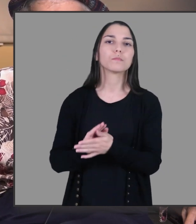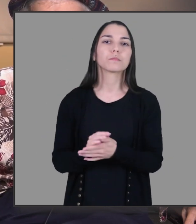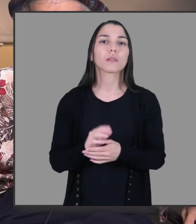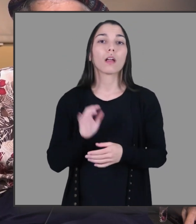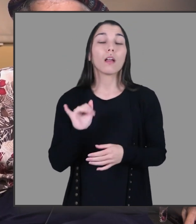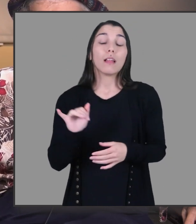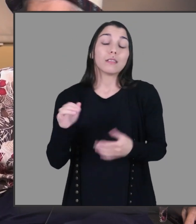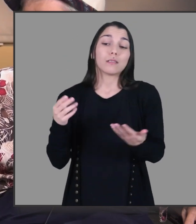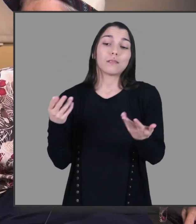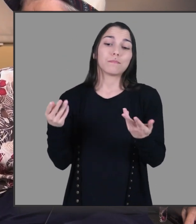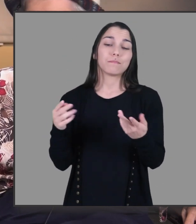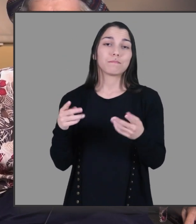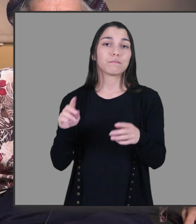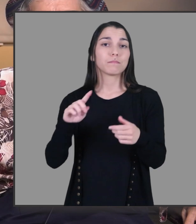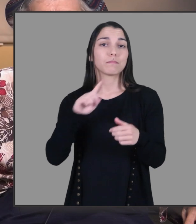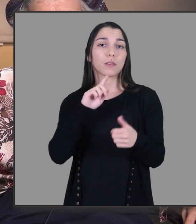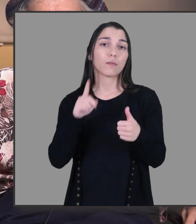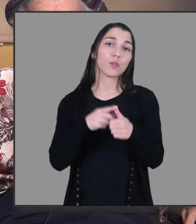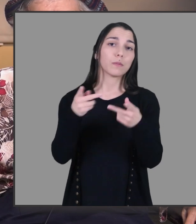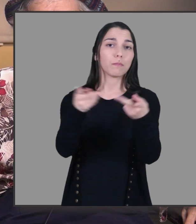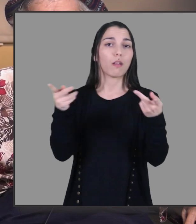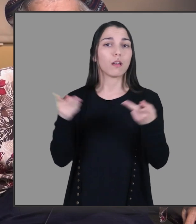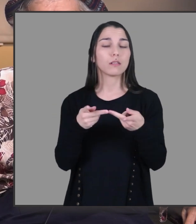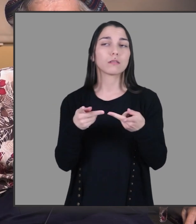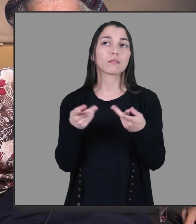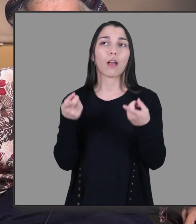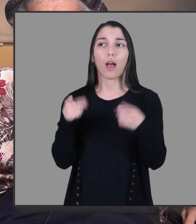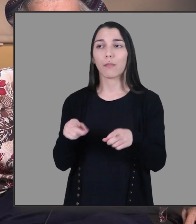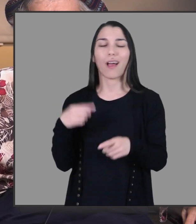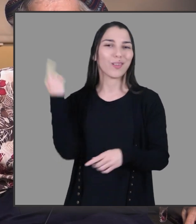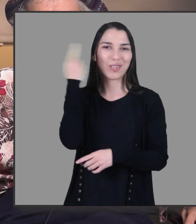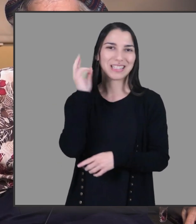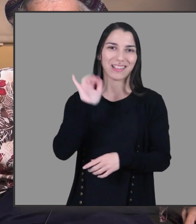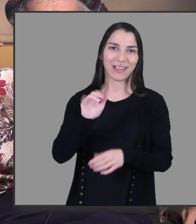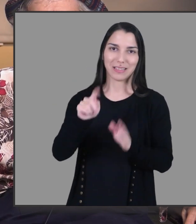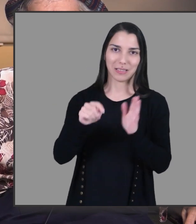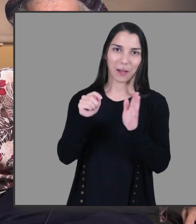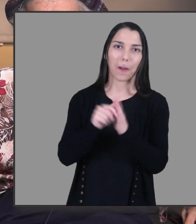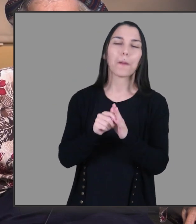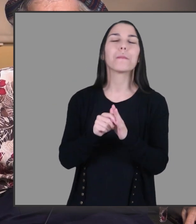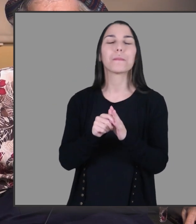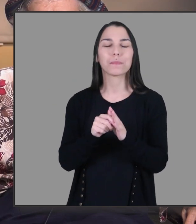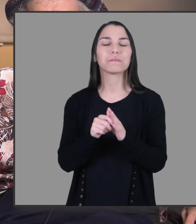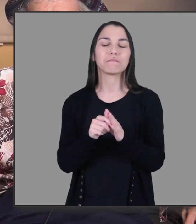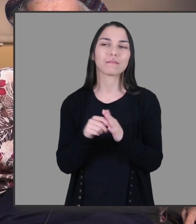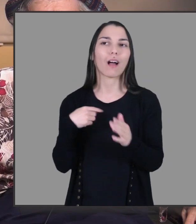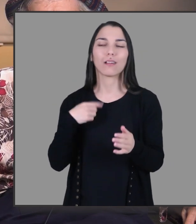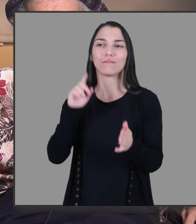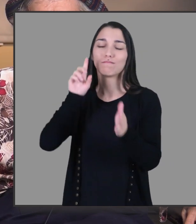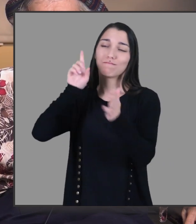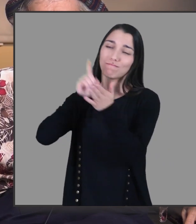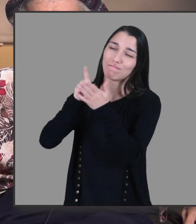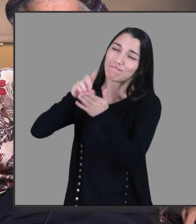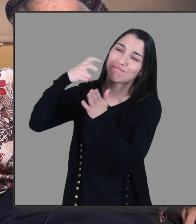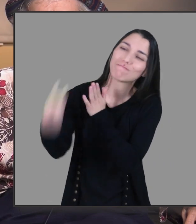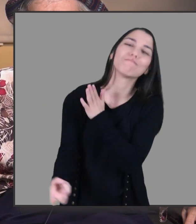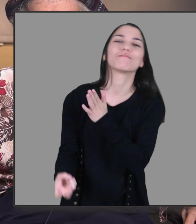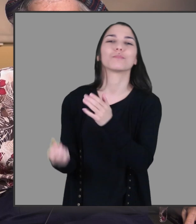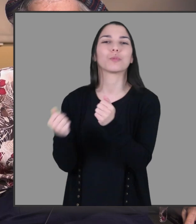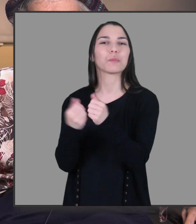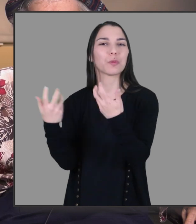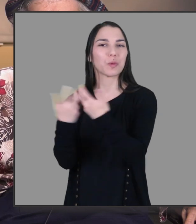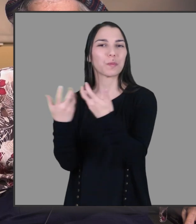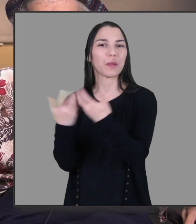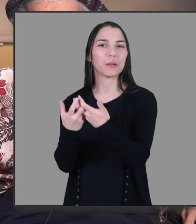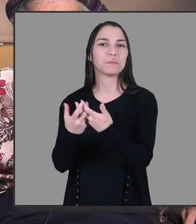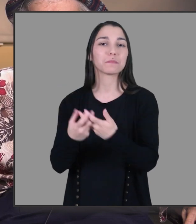And that's actually the first place where I didn't realize it at the time, but I fell madly in love with